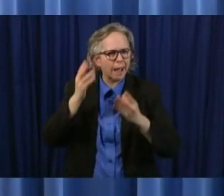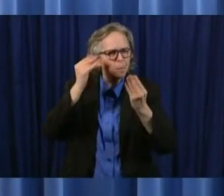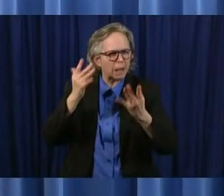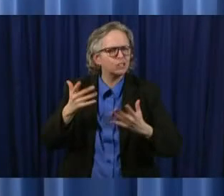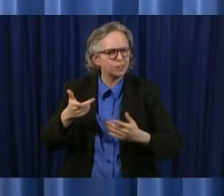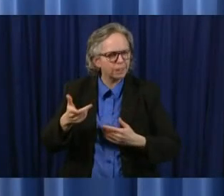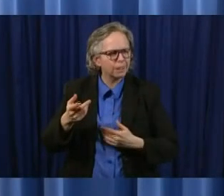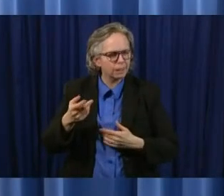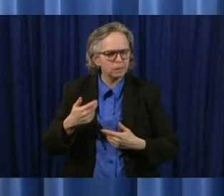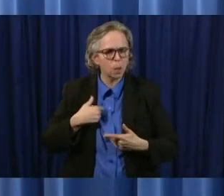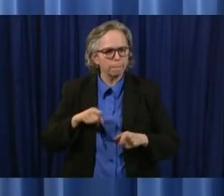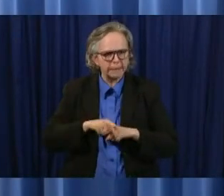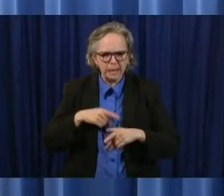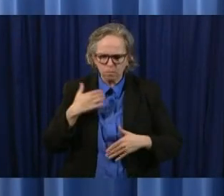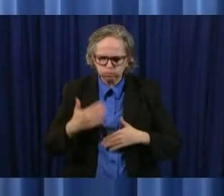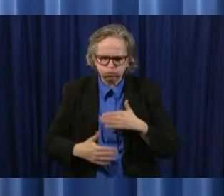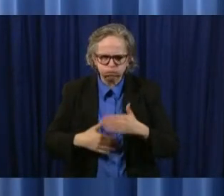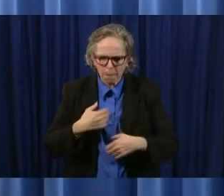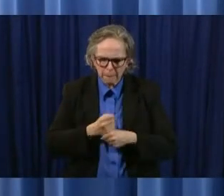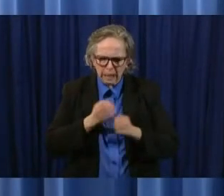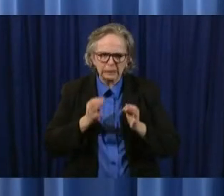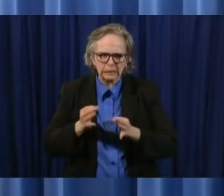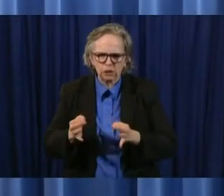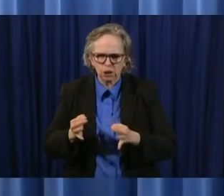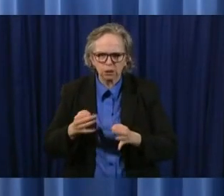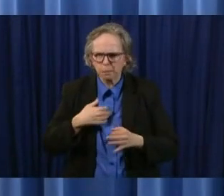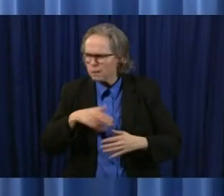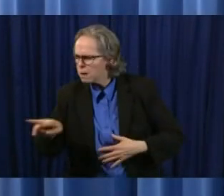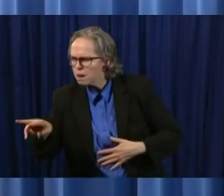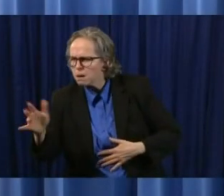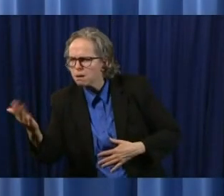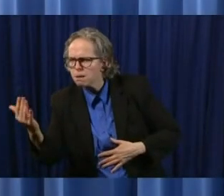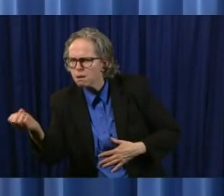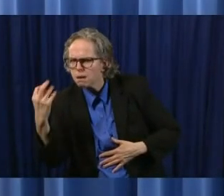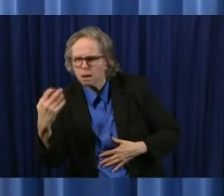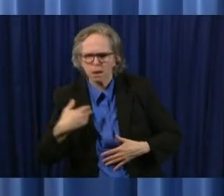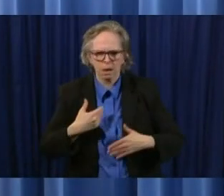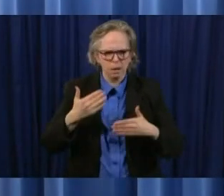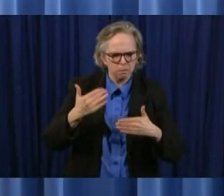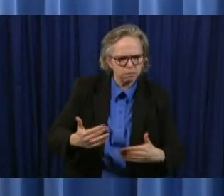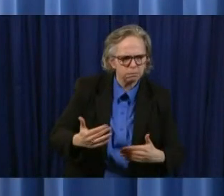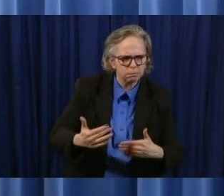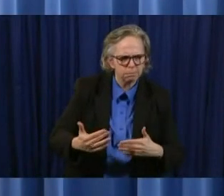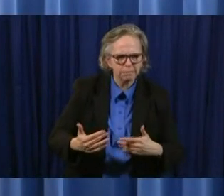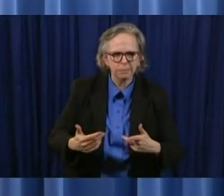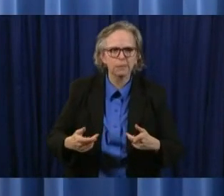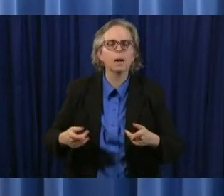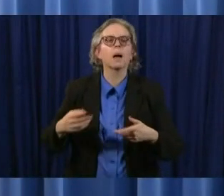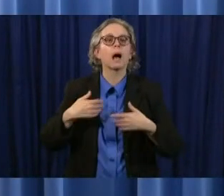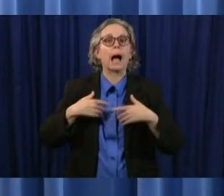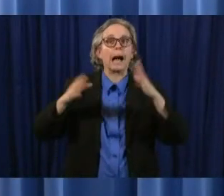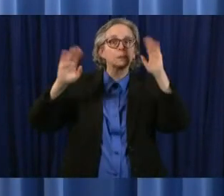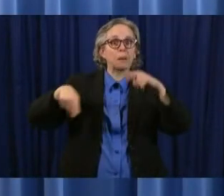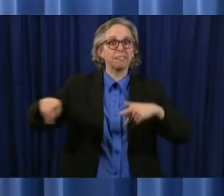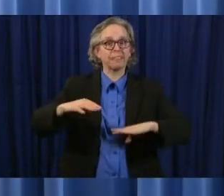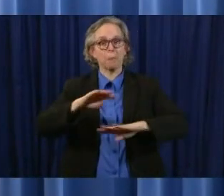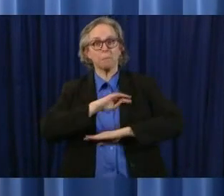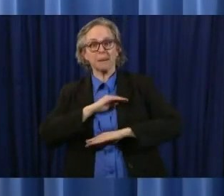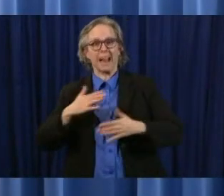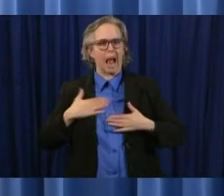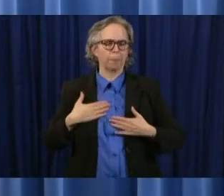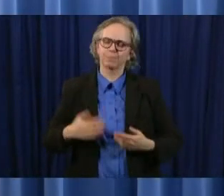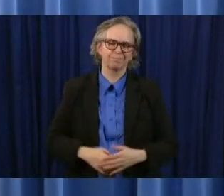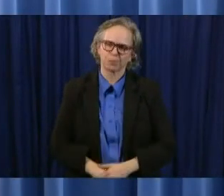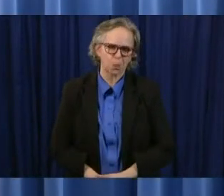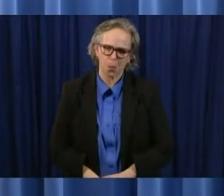make these decisions uh i don't expect um everyone to agree with every decision that we make um